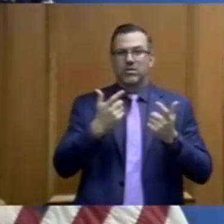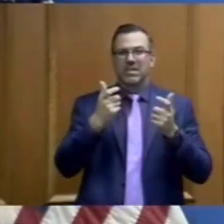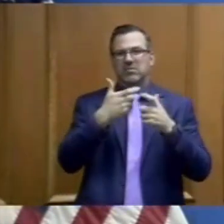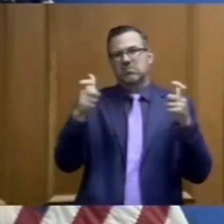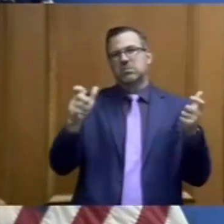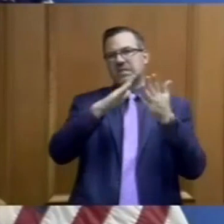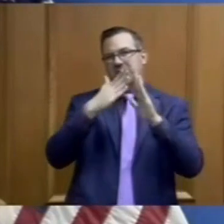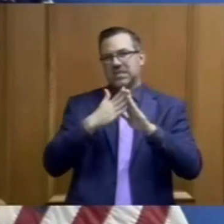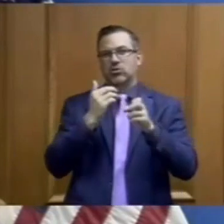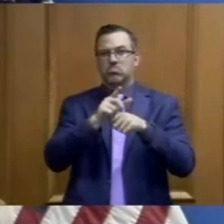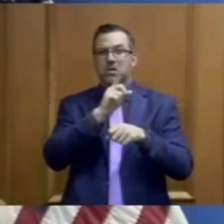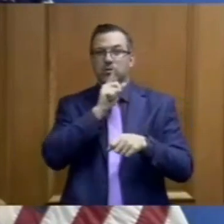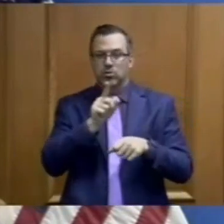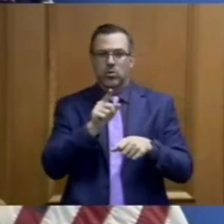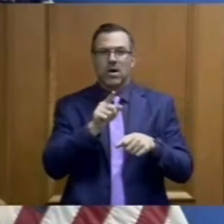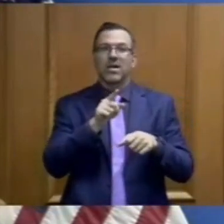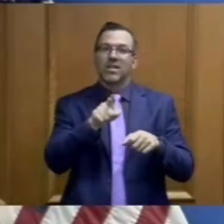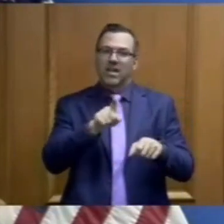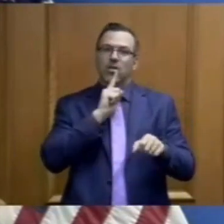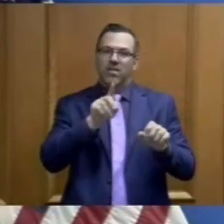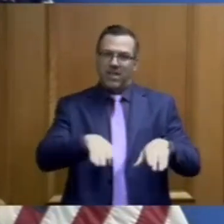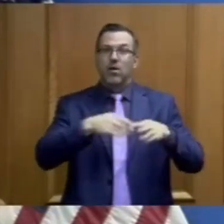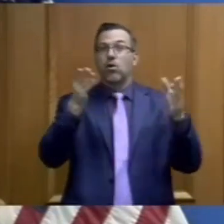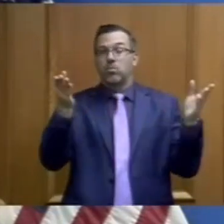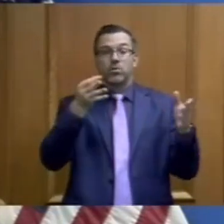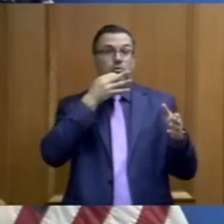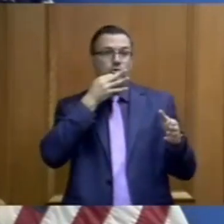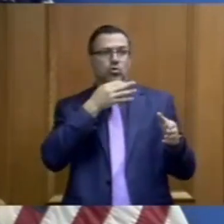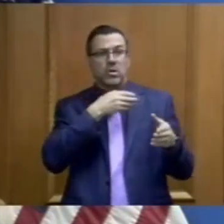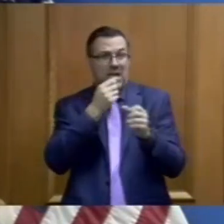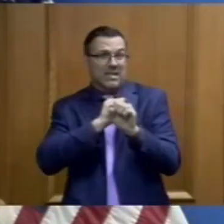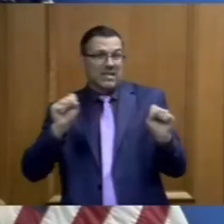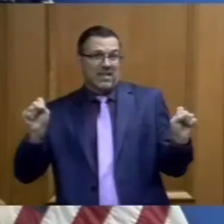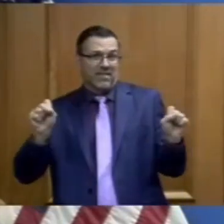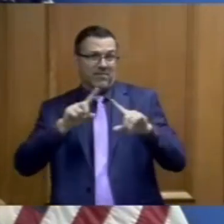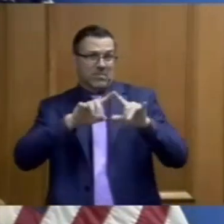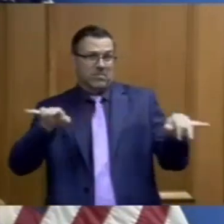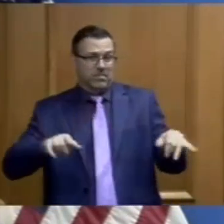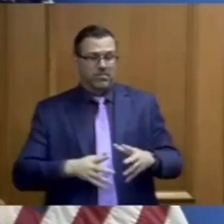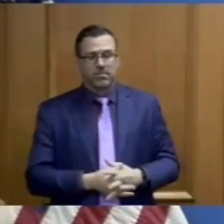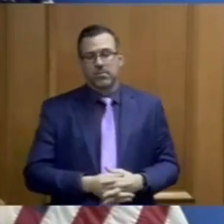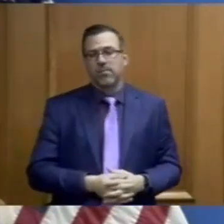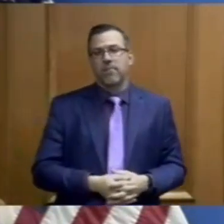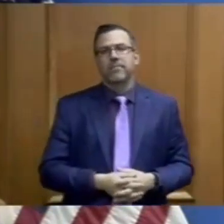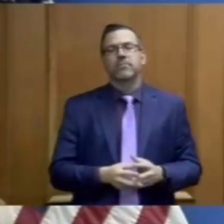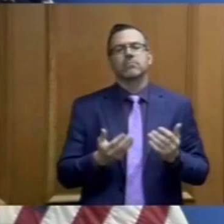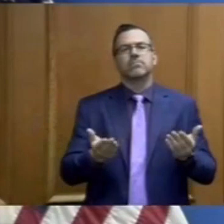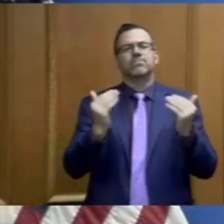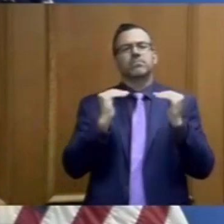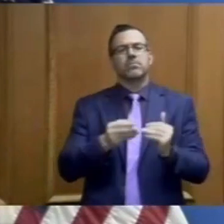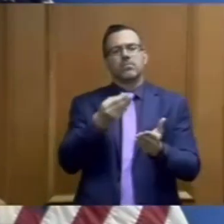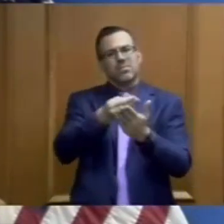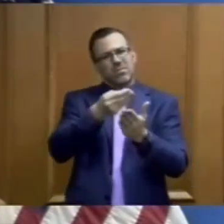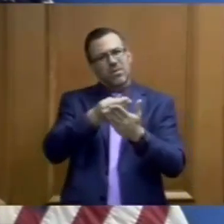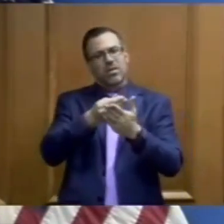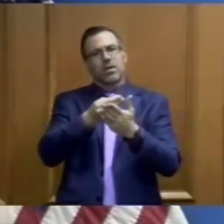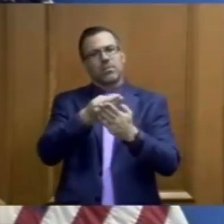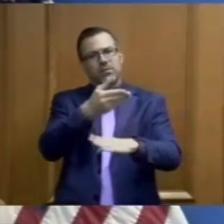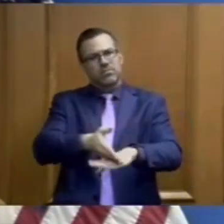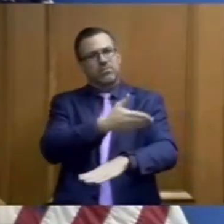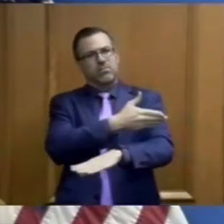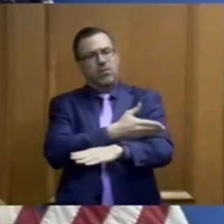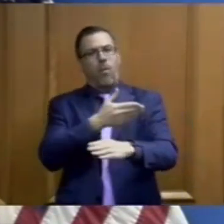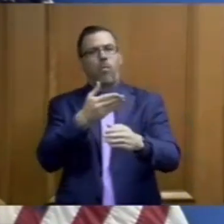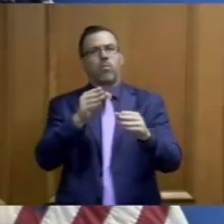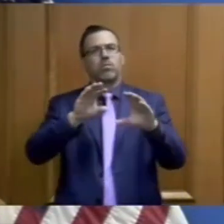as safely as possible as well. I want to talk a bit about our economic recovery group. It's 30 leaders from the